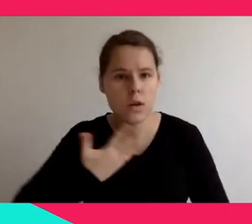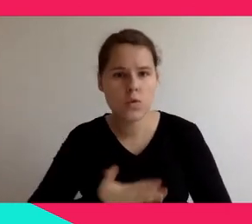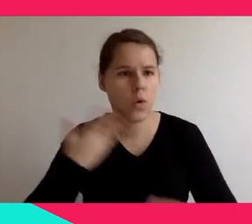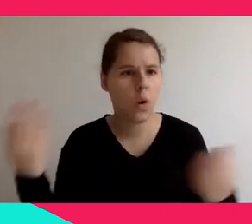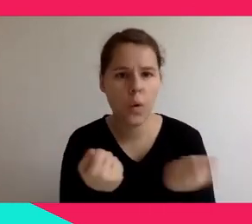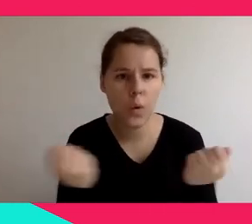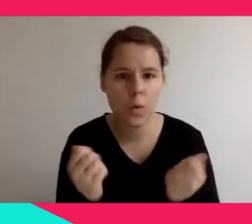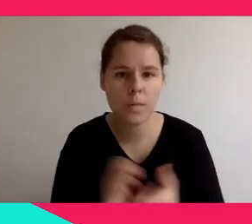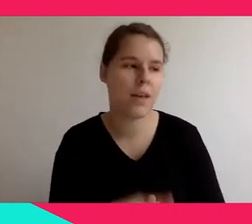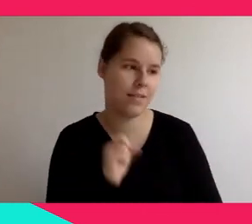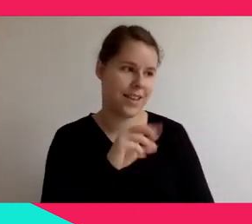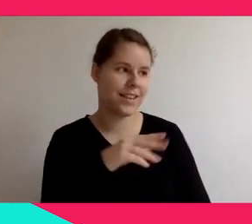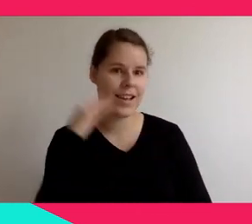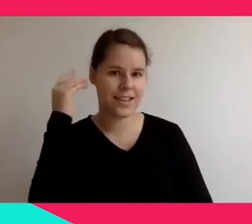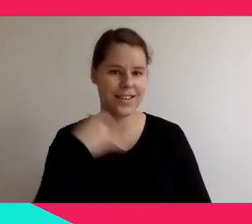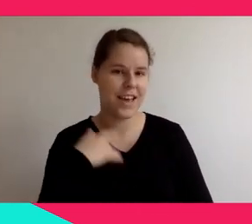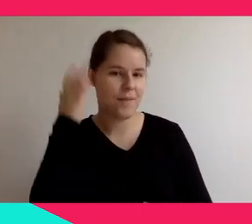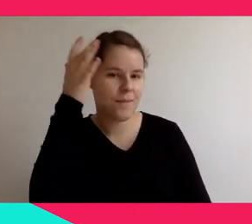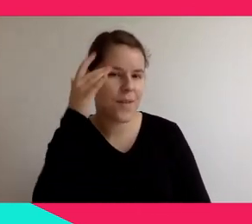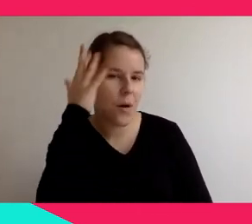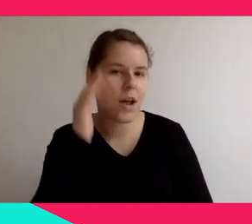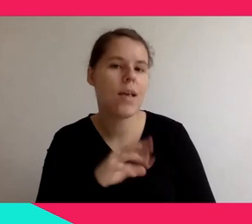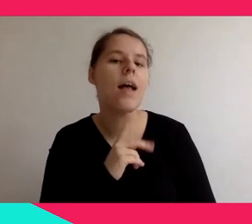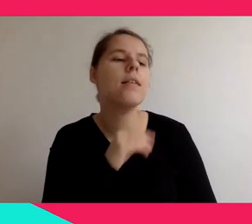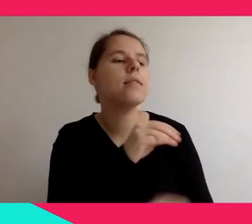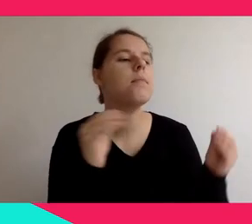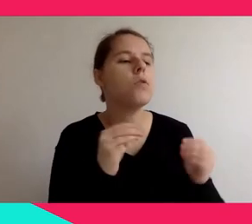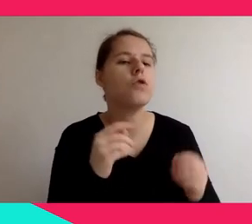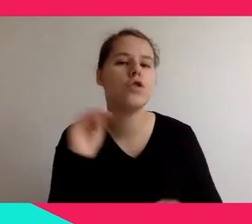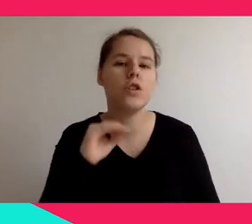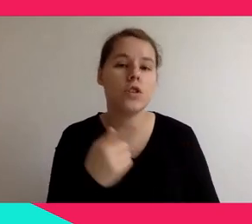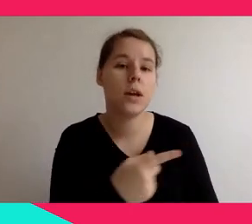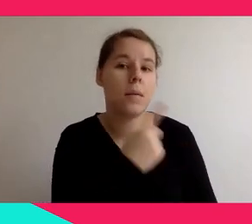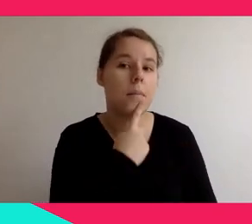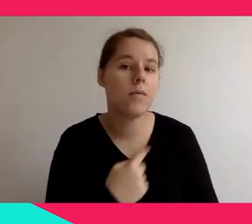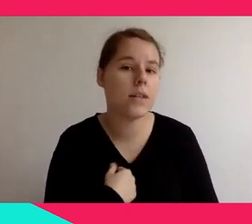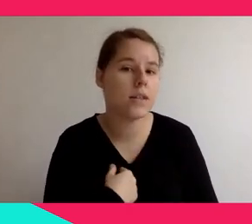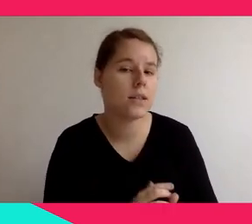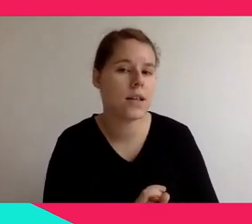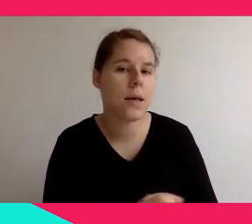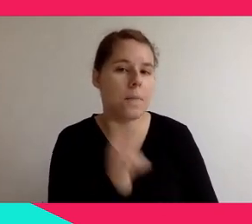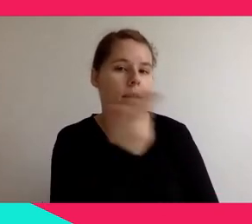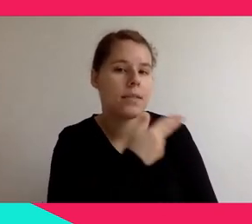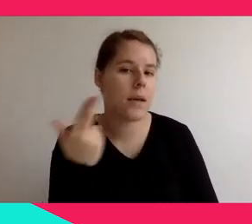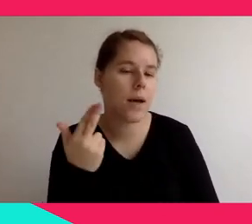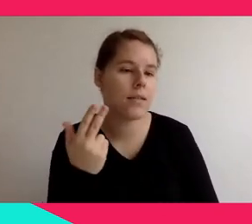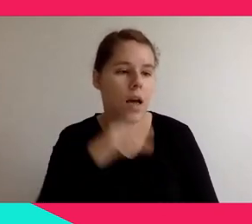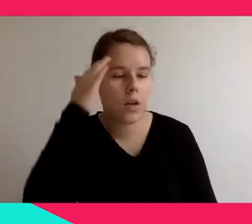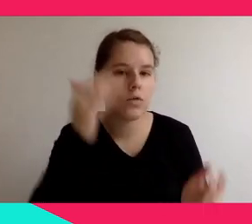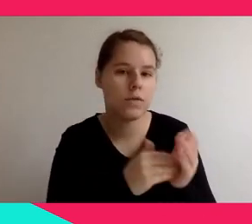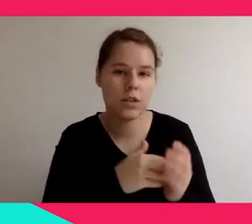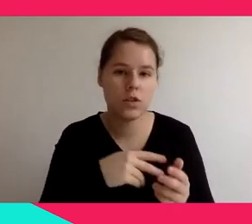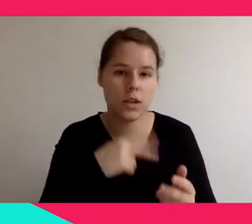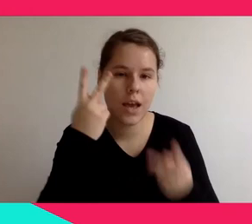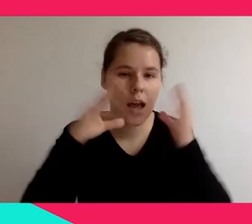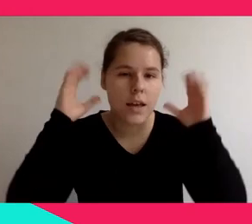from you. what do you think the immersive experiences give us that we don't have